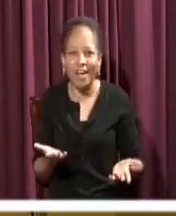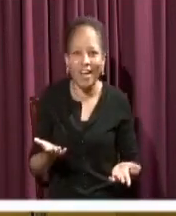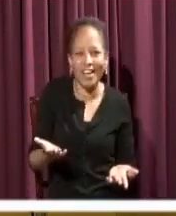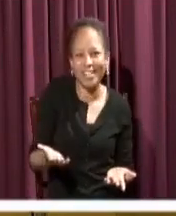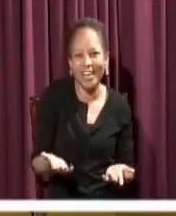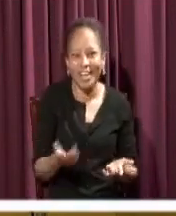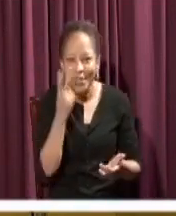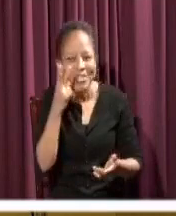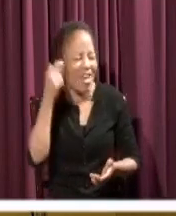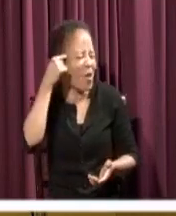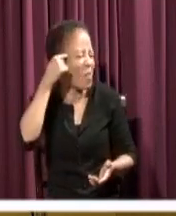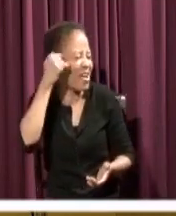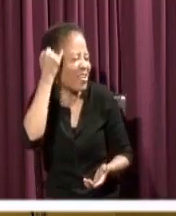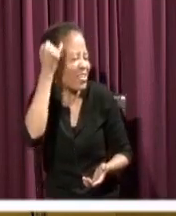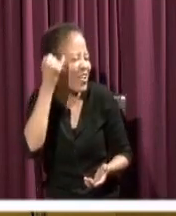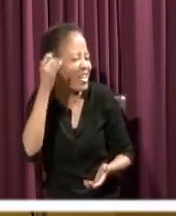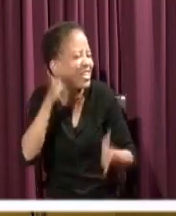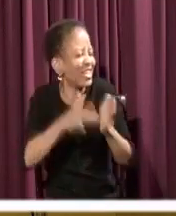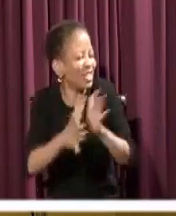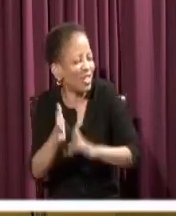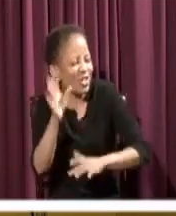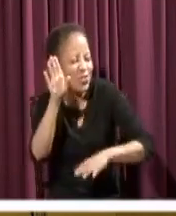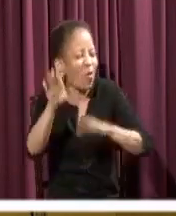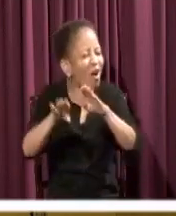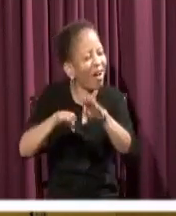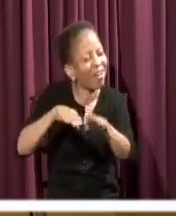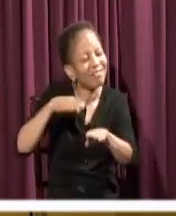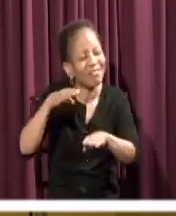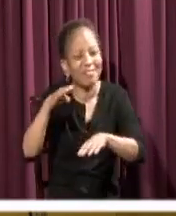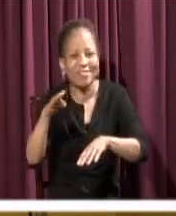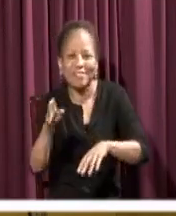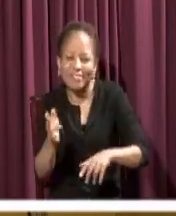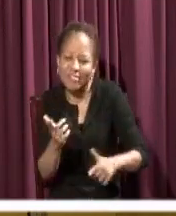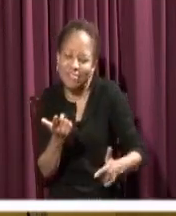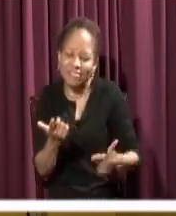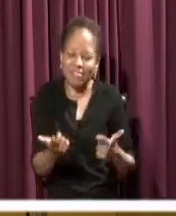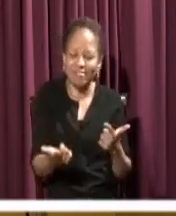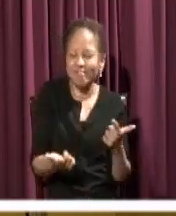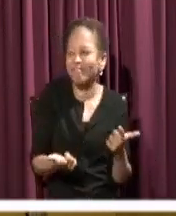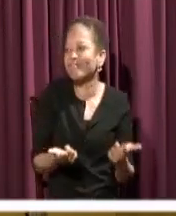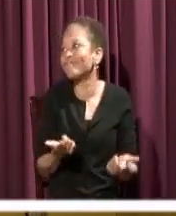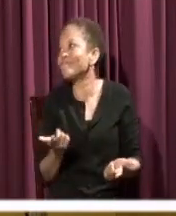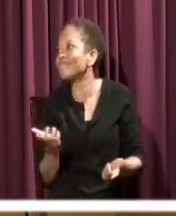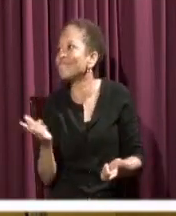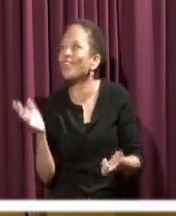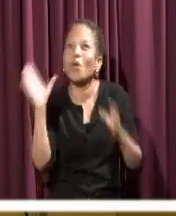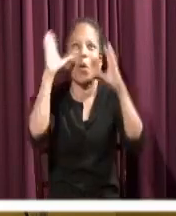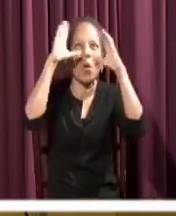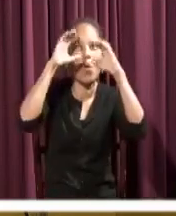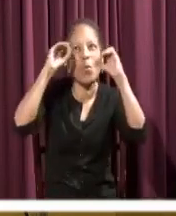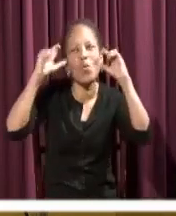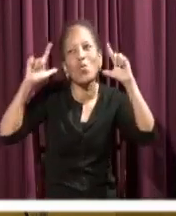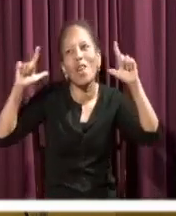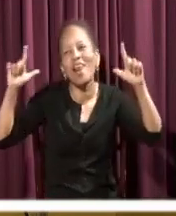the walk? Yeah? You can see the walk? I want you to see the walk, you know. Unperturbed by everything, man.